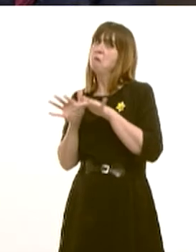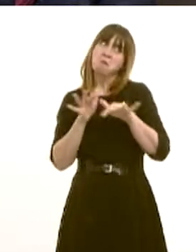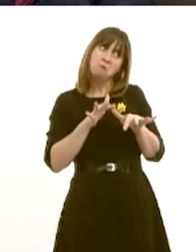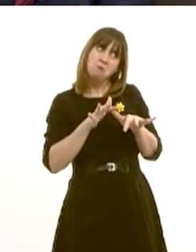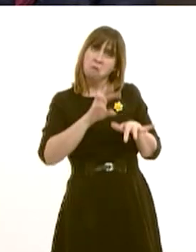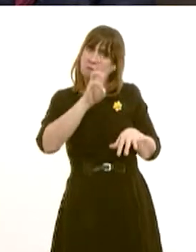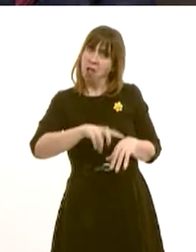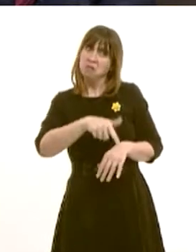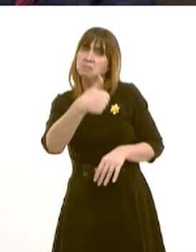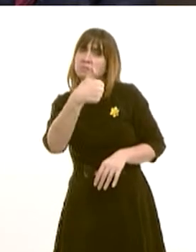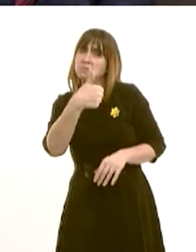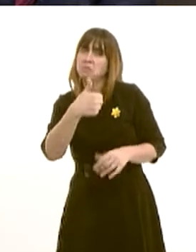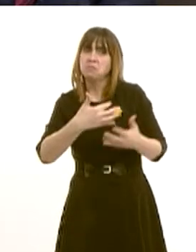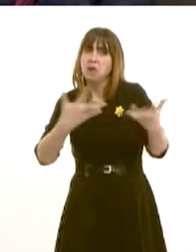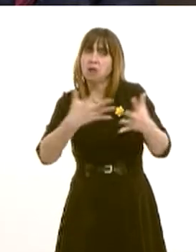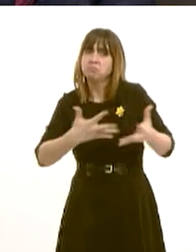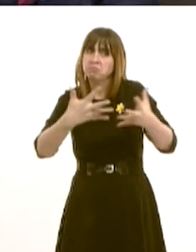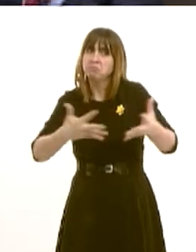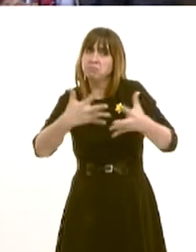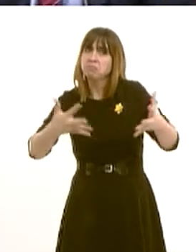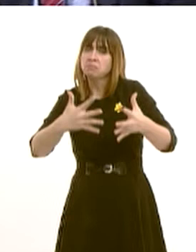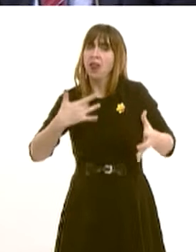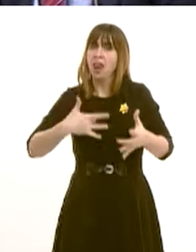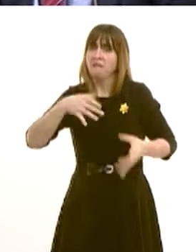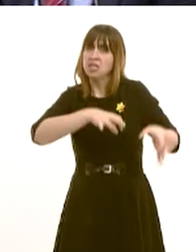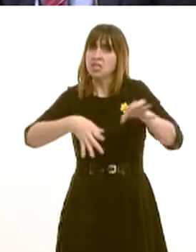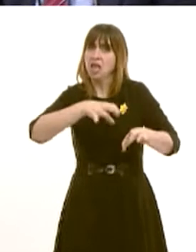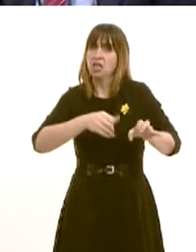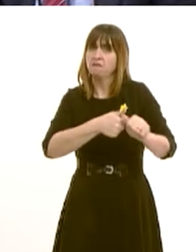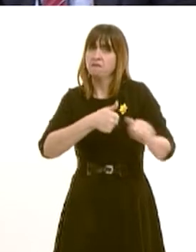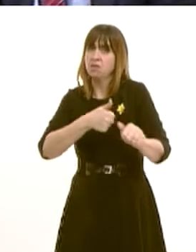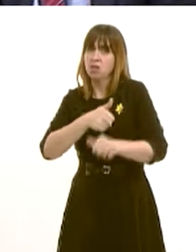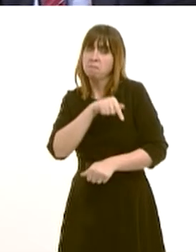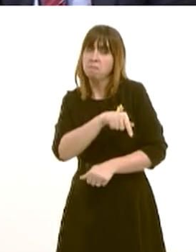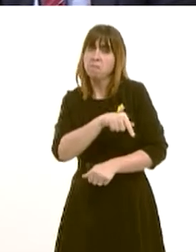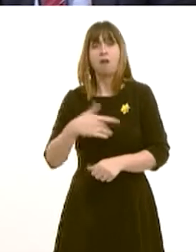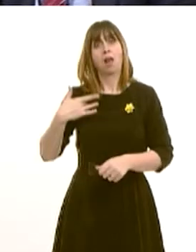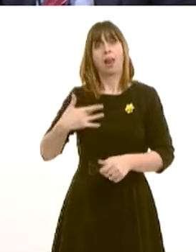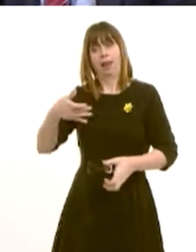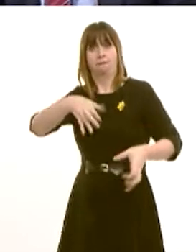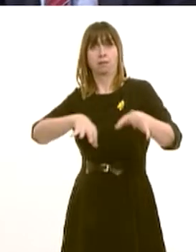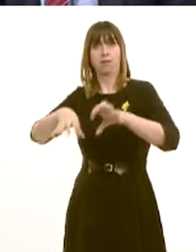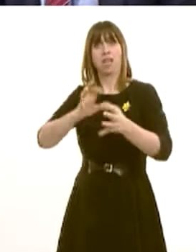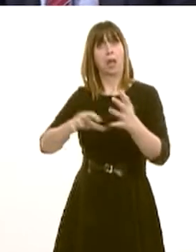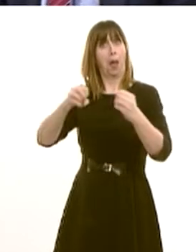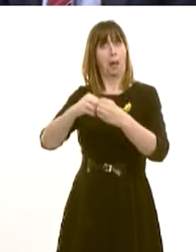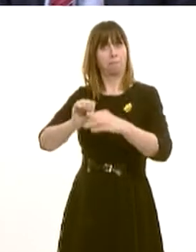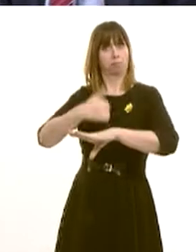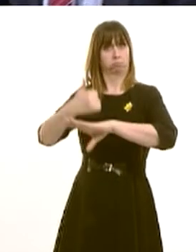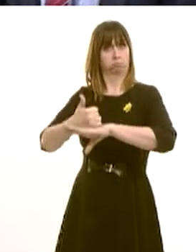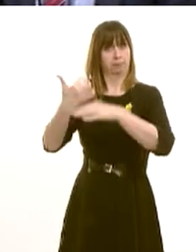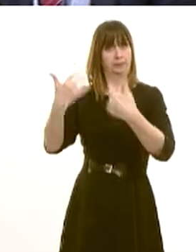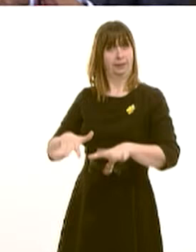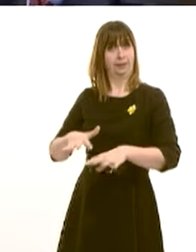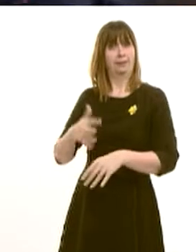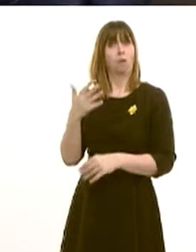as a thriving location for life science companies. On top of that, of course, the Life Sciences Hub has been developed. That's welcomed